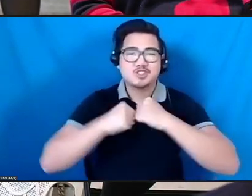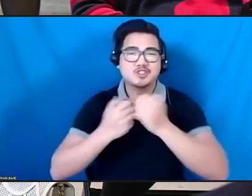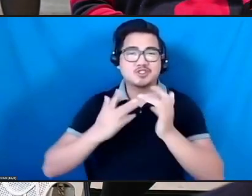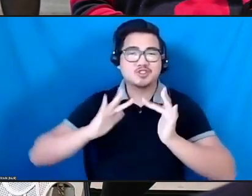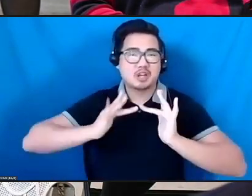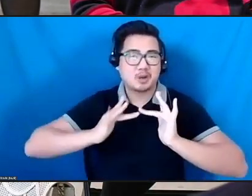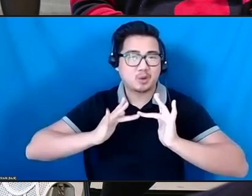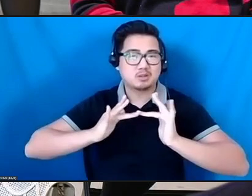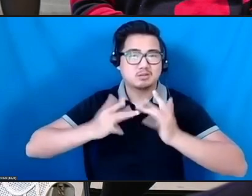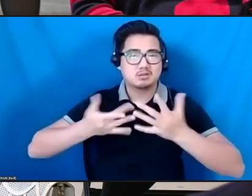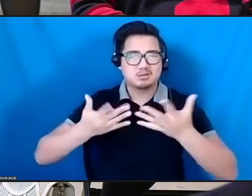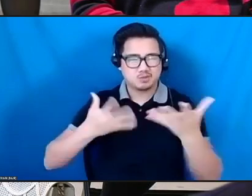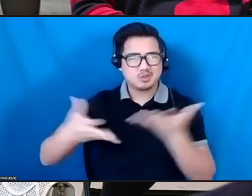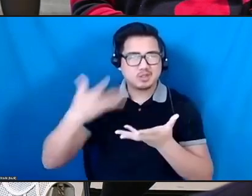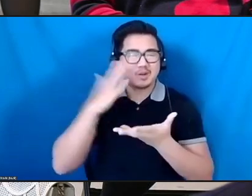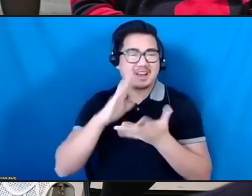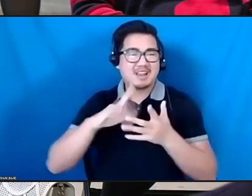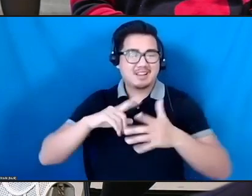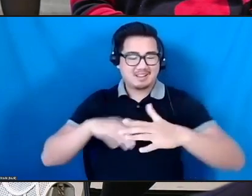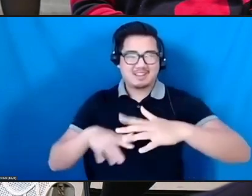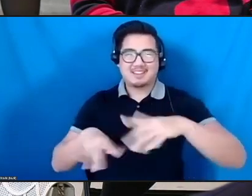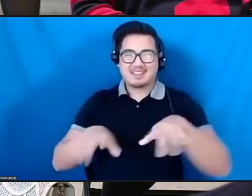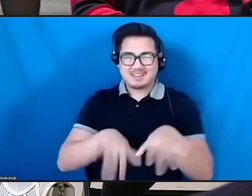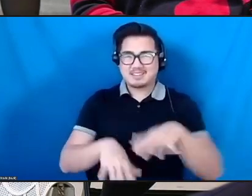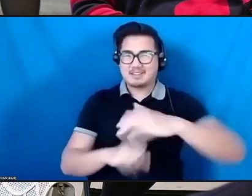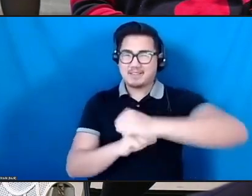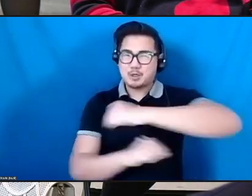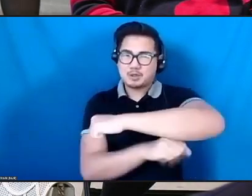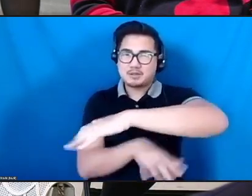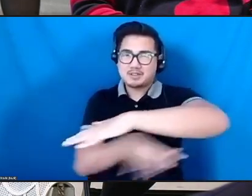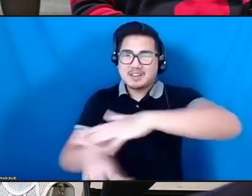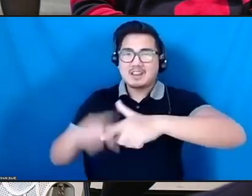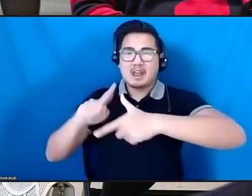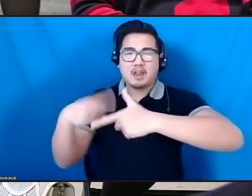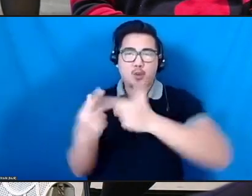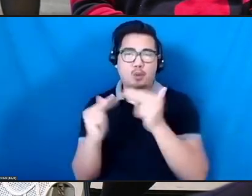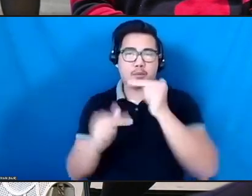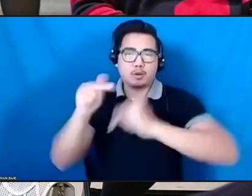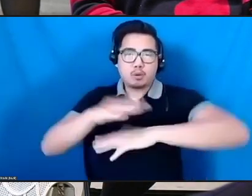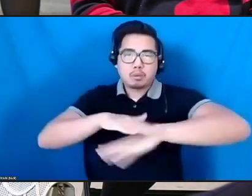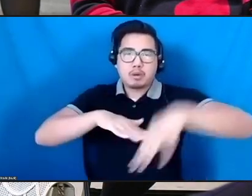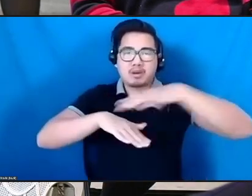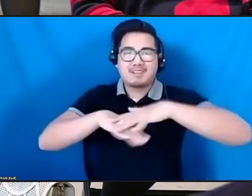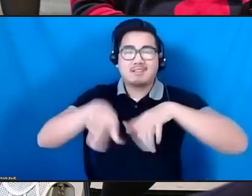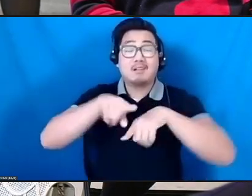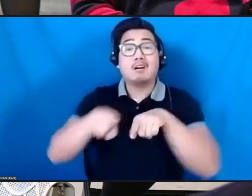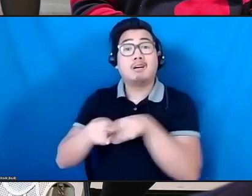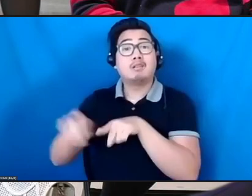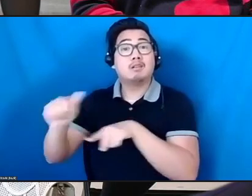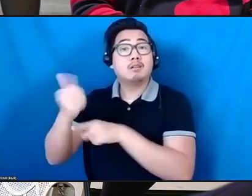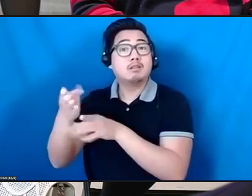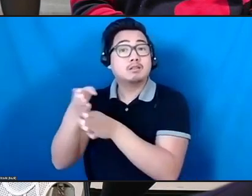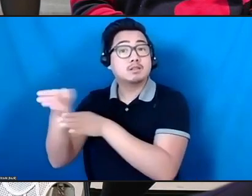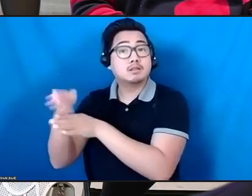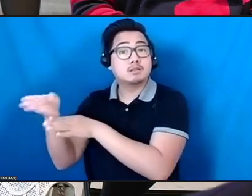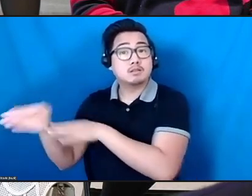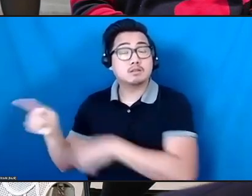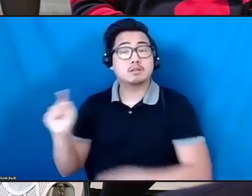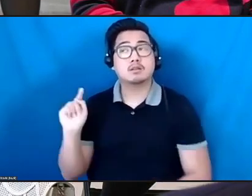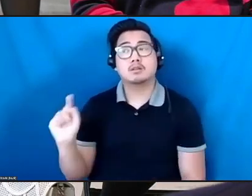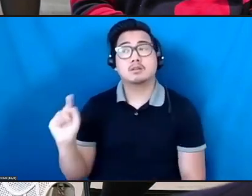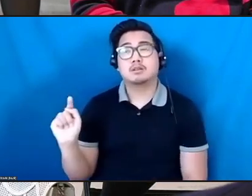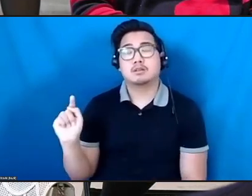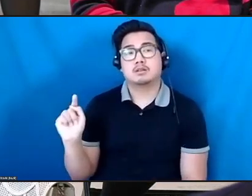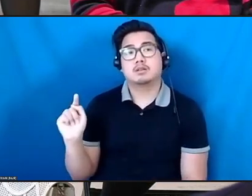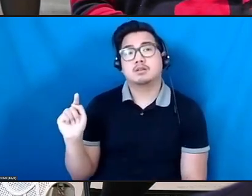of, Rika, what you mentioned about other sectors, is that there are, we talked